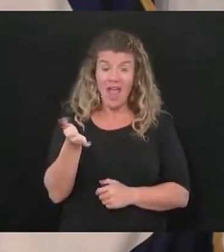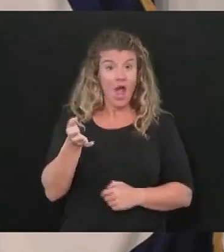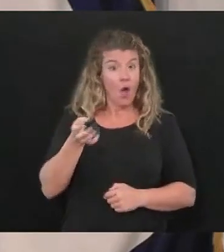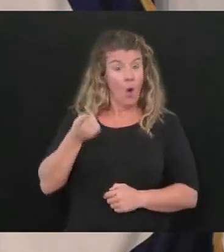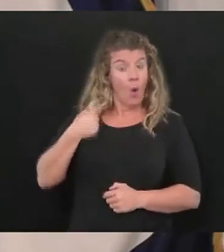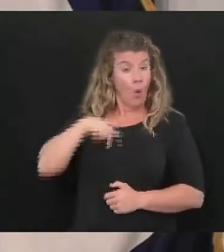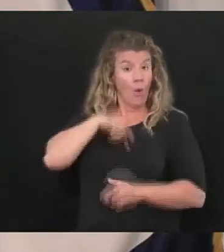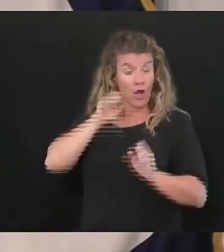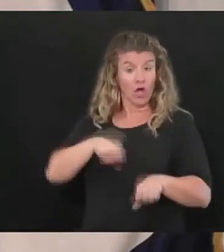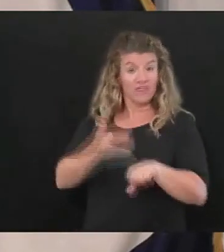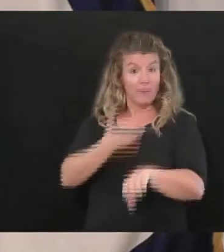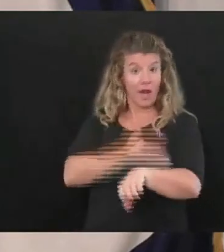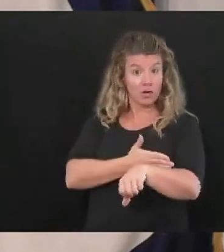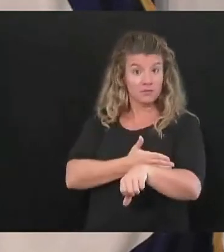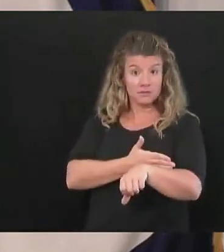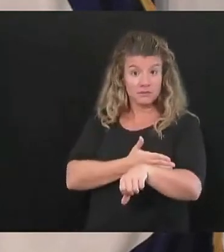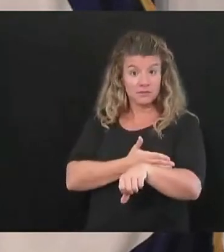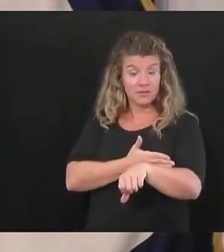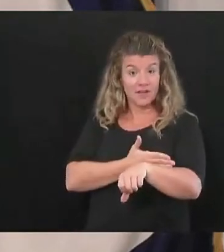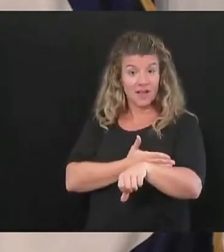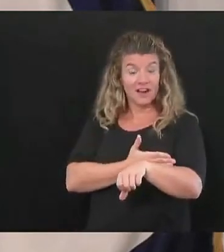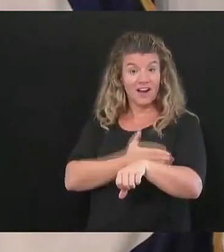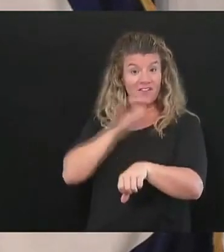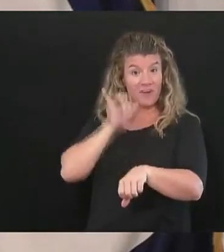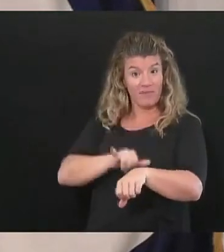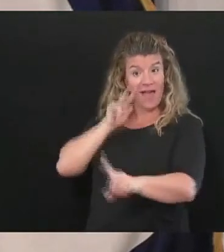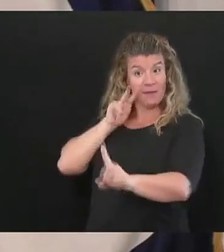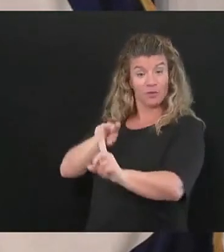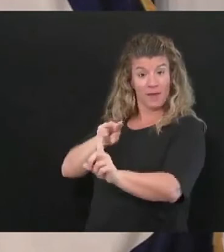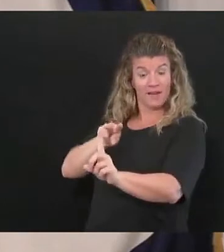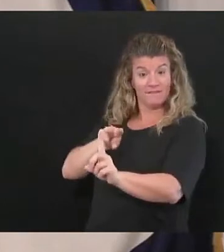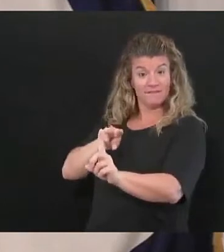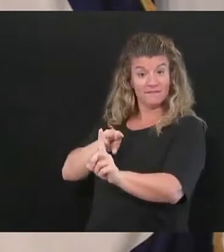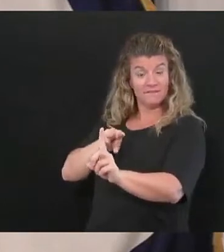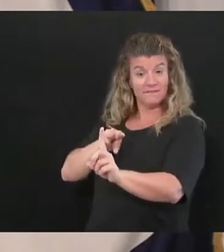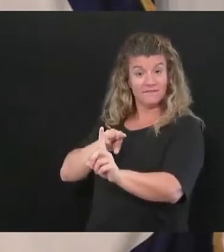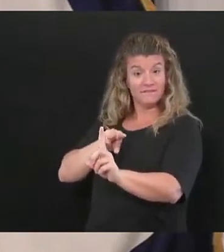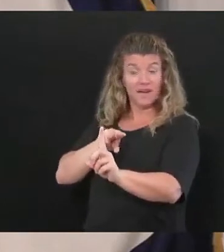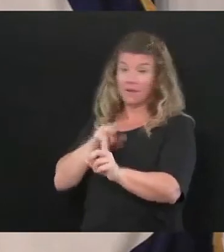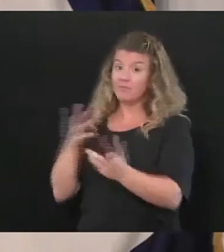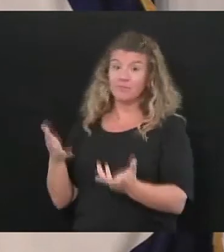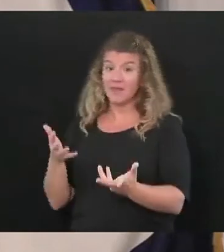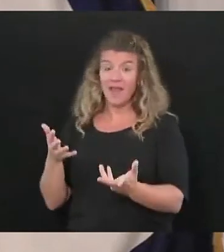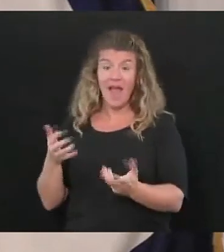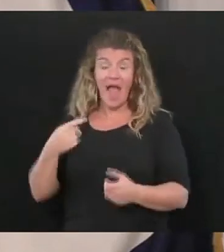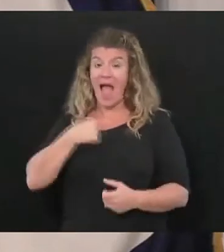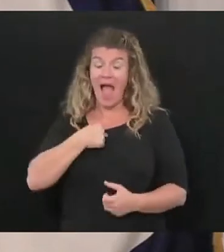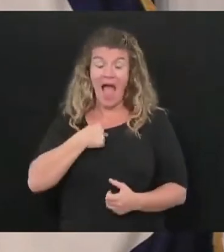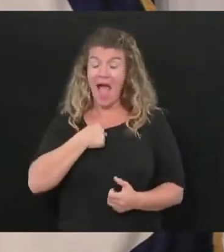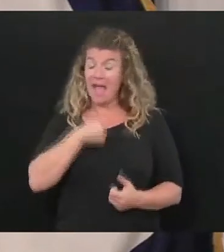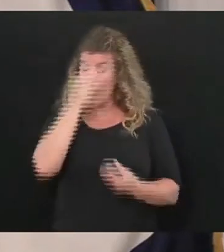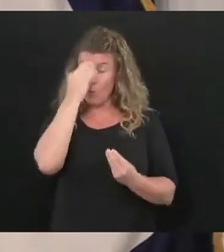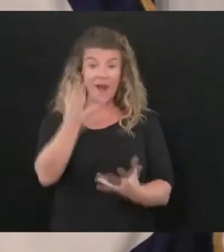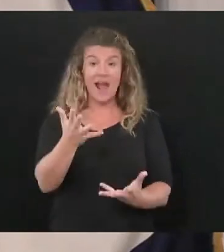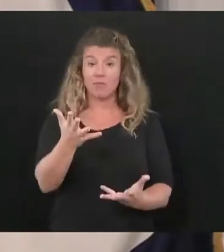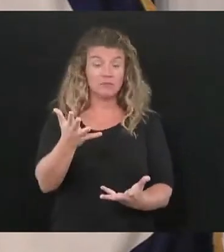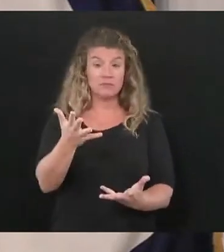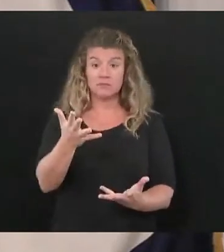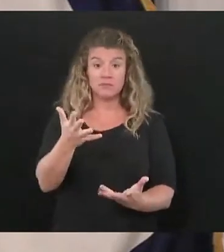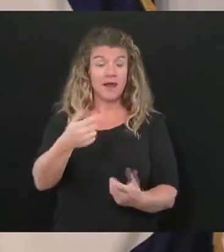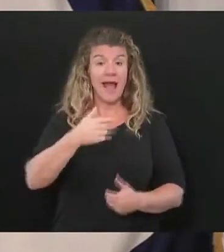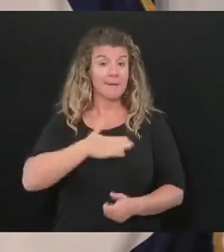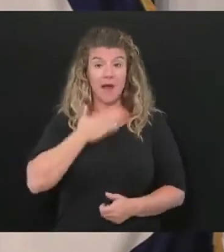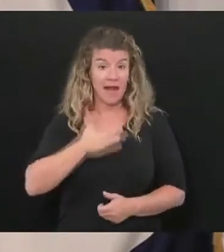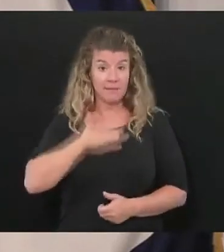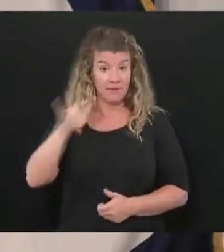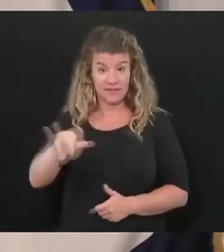and and from that standpoint you know I came right out and said I'm not